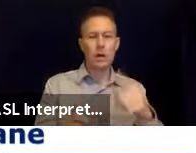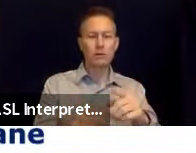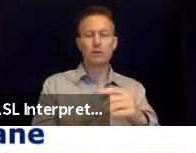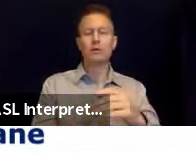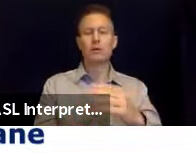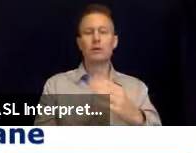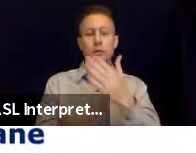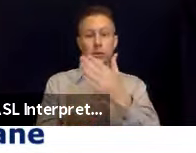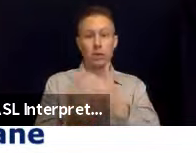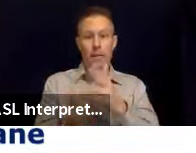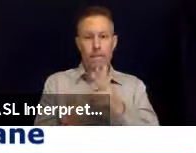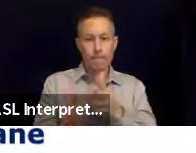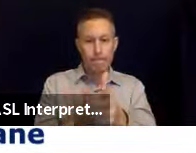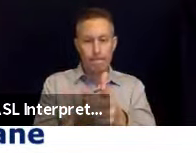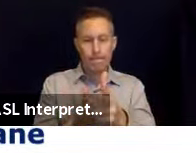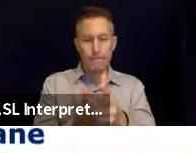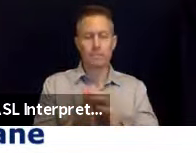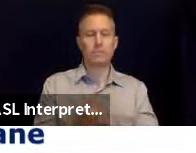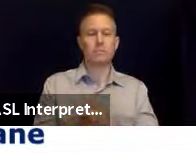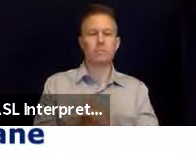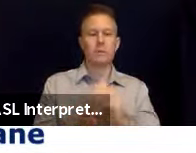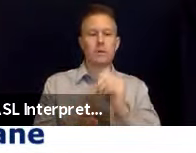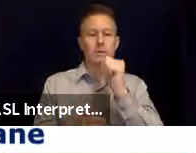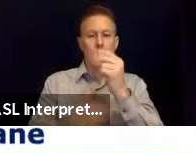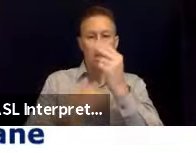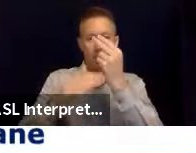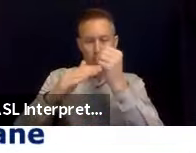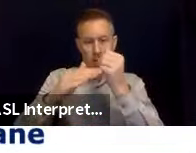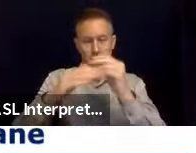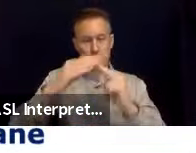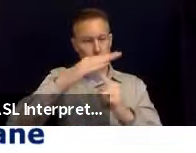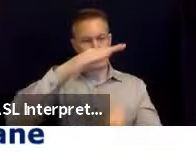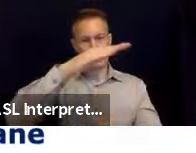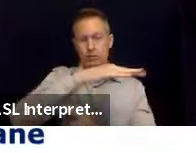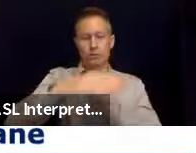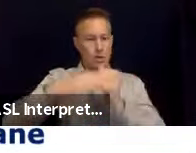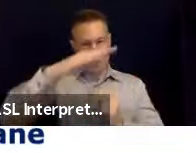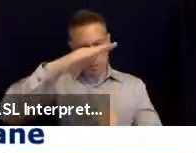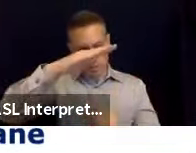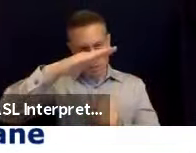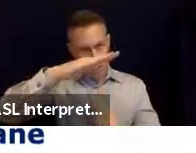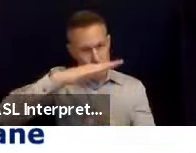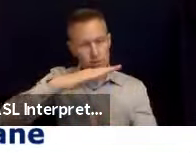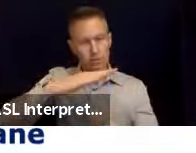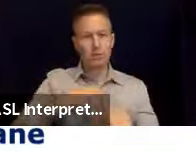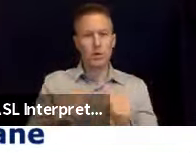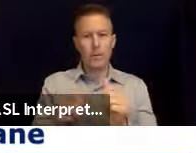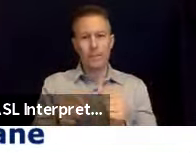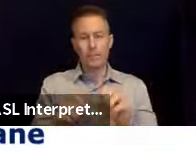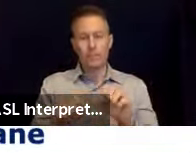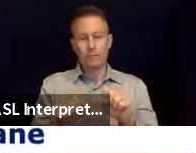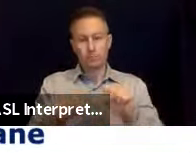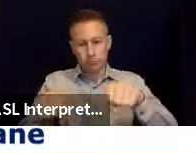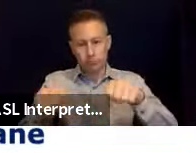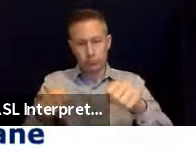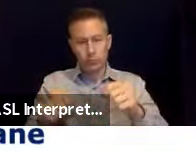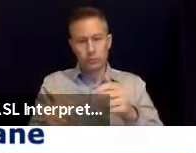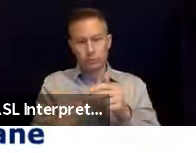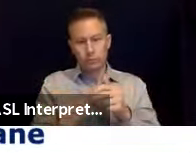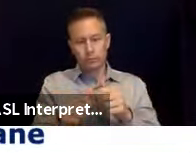either on or under a bridge. Move a few more seconds further so that you aren't.